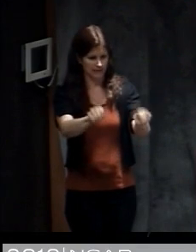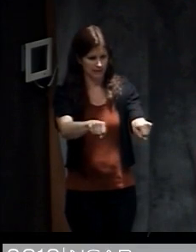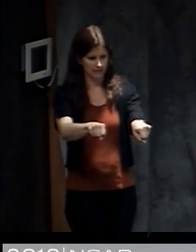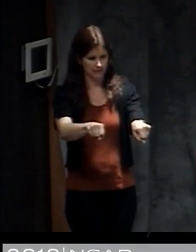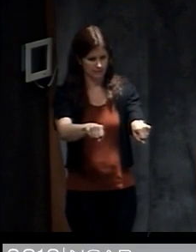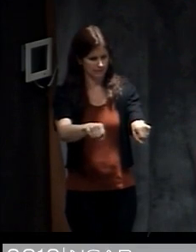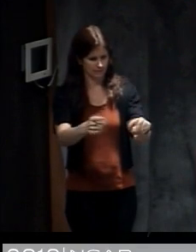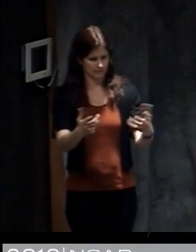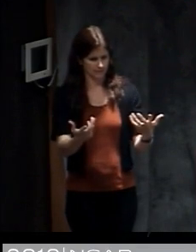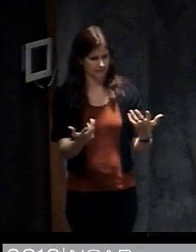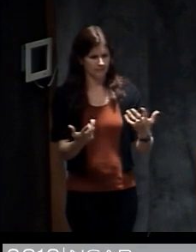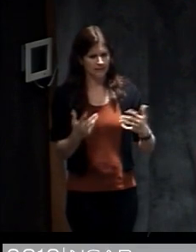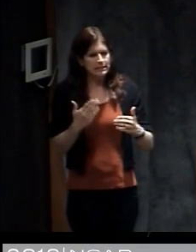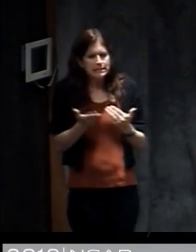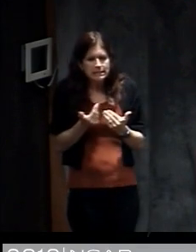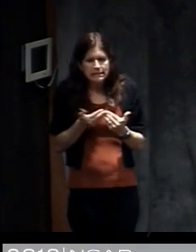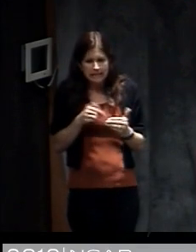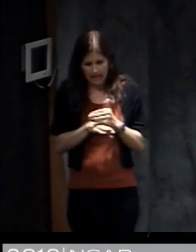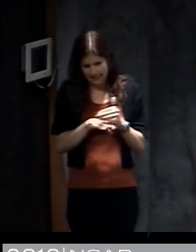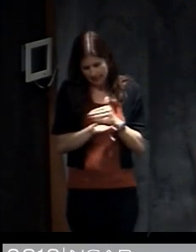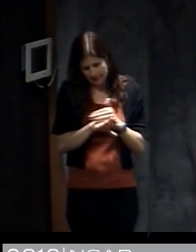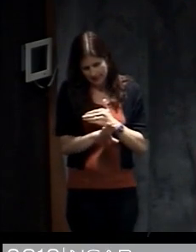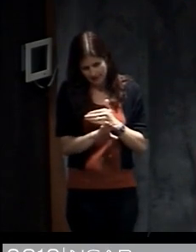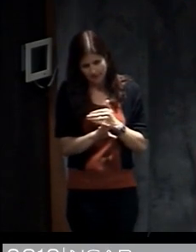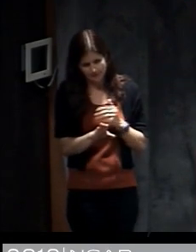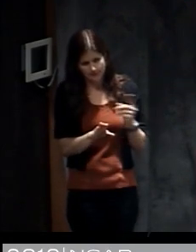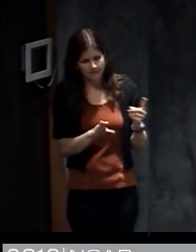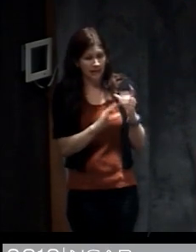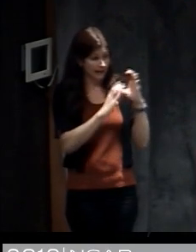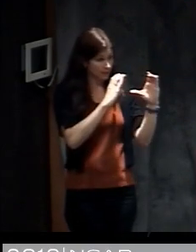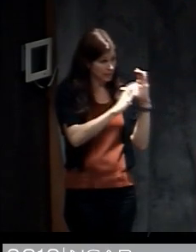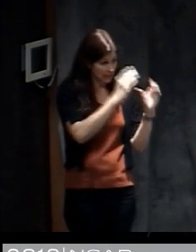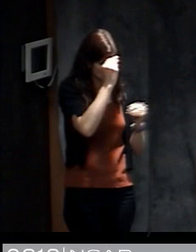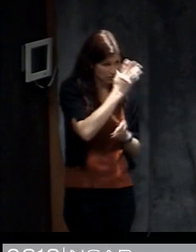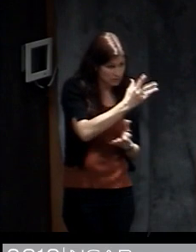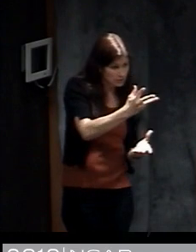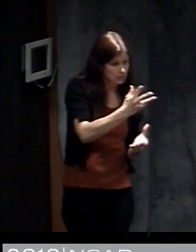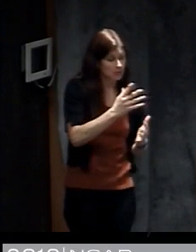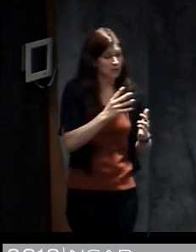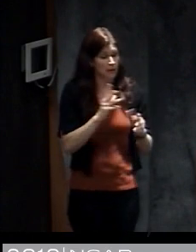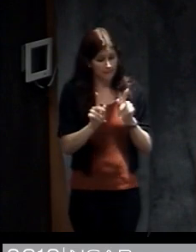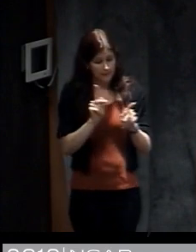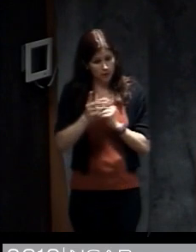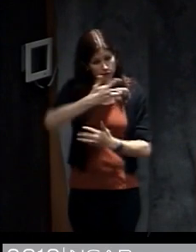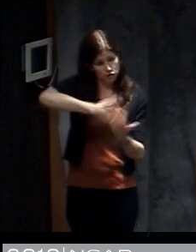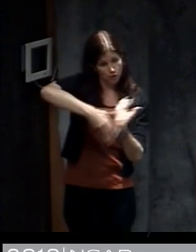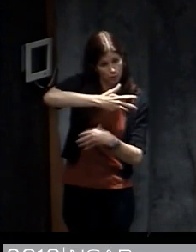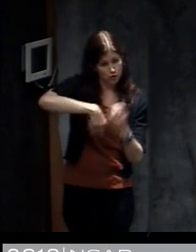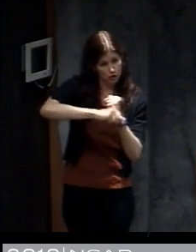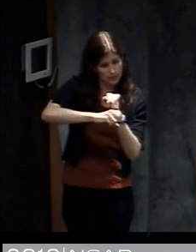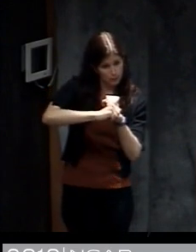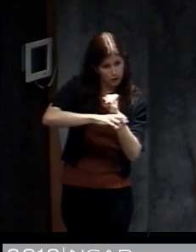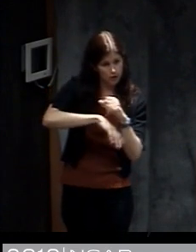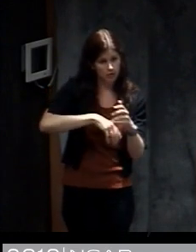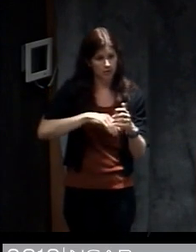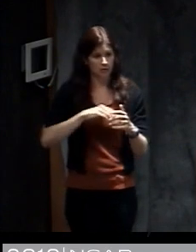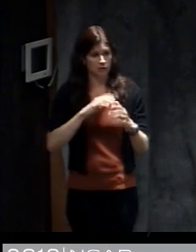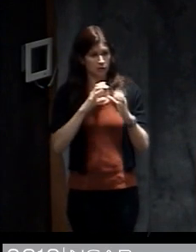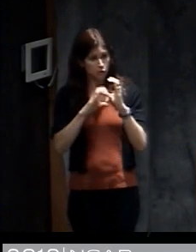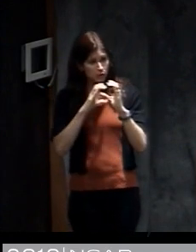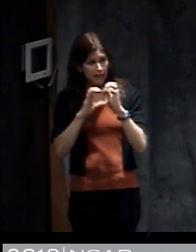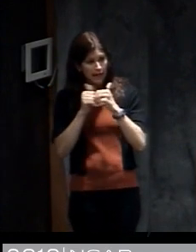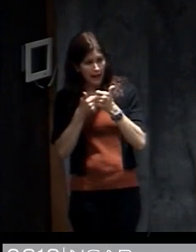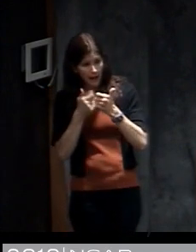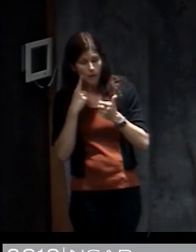where they are in terms of their, the risk information they have, the ways they're getting that information, the people in their social networks that they're communicating with, how they're